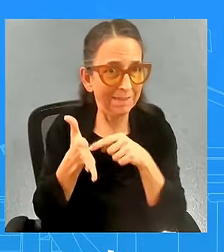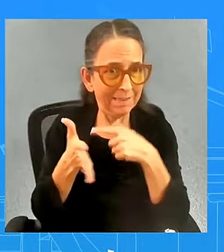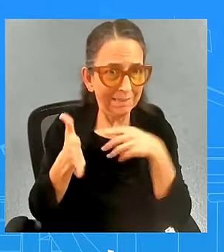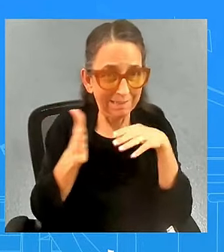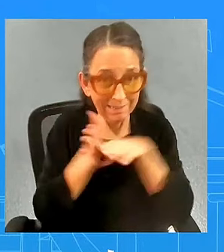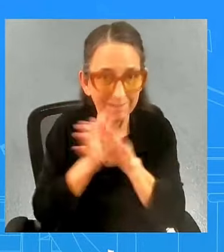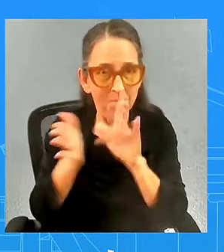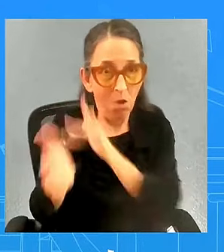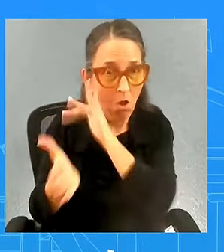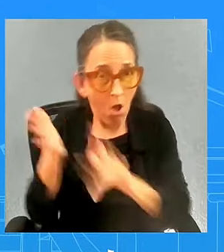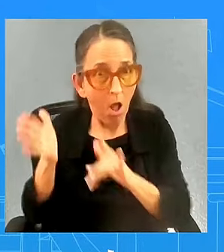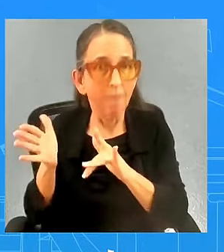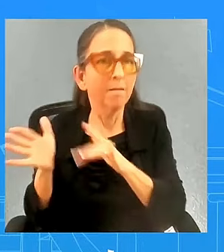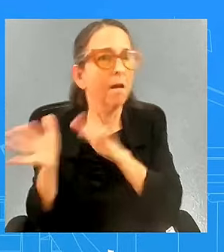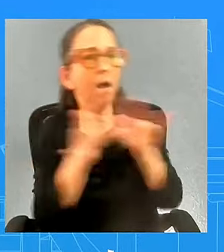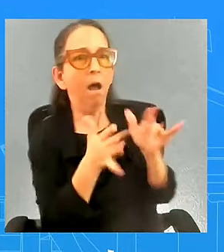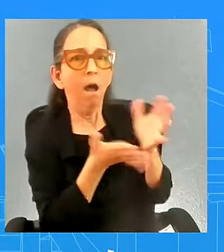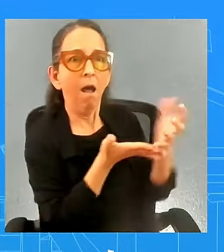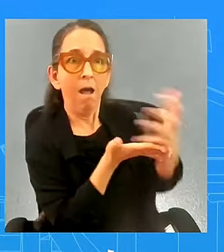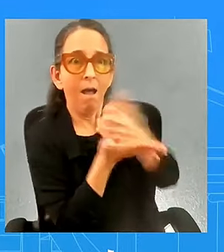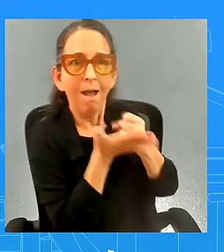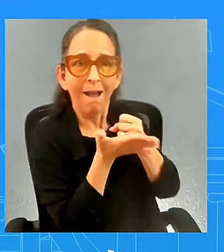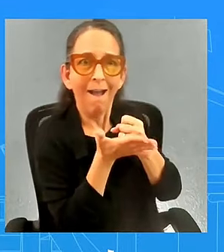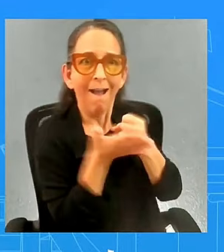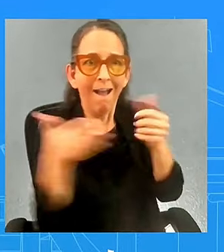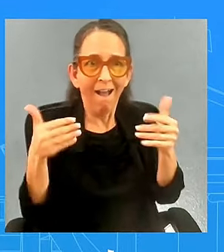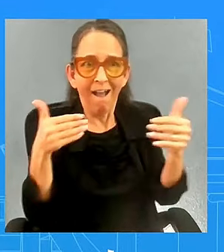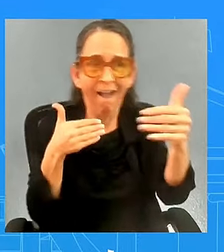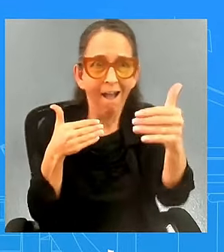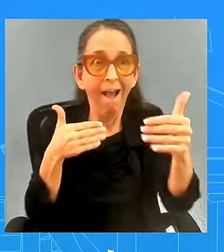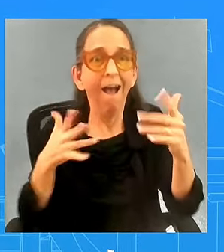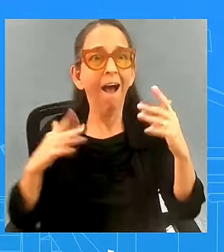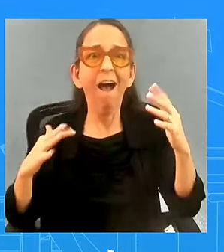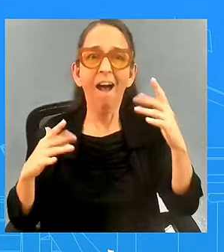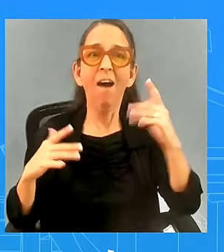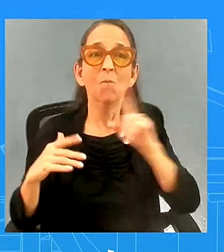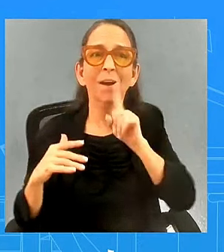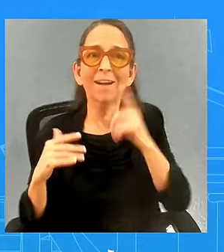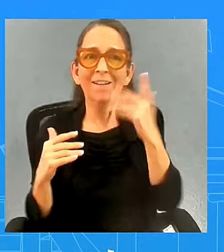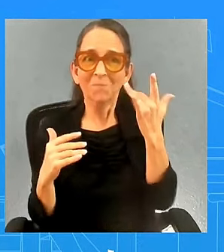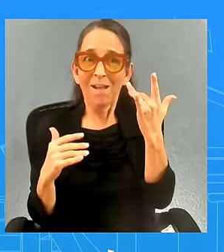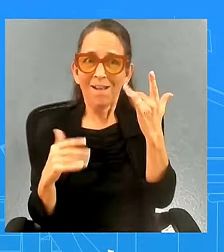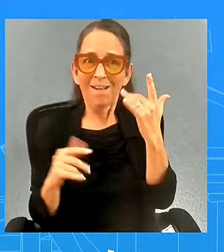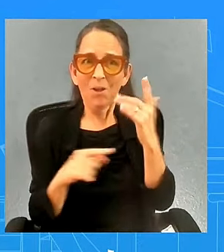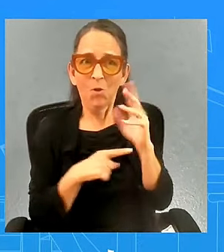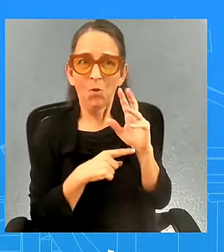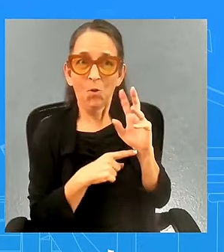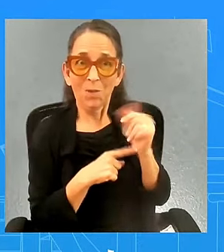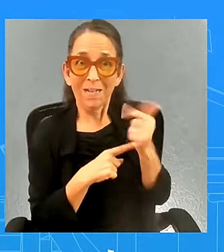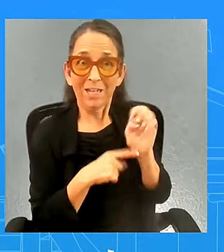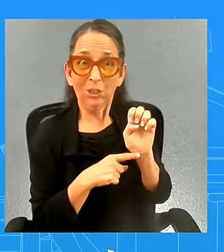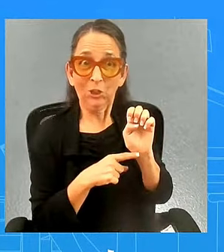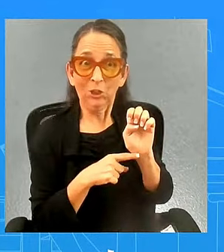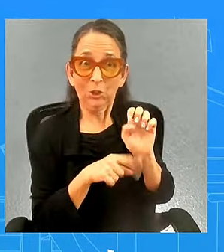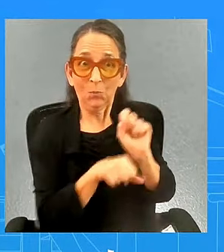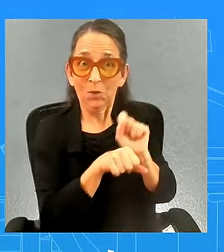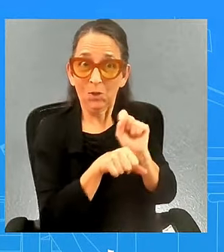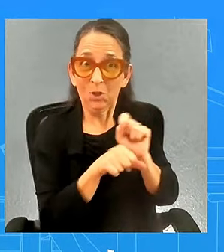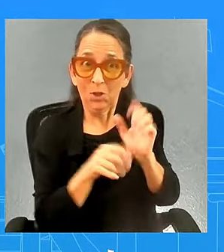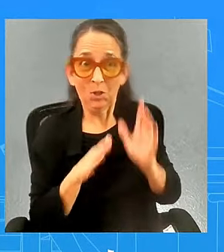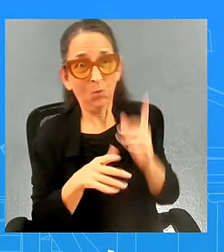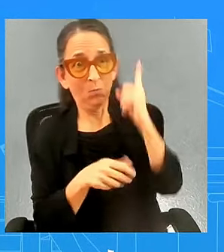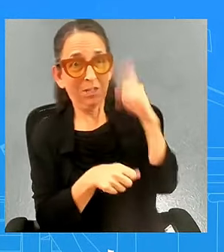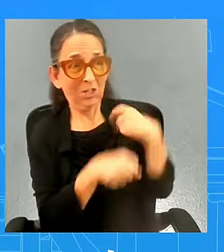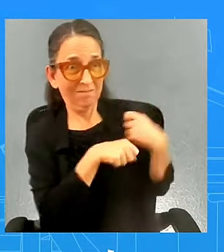cite the fact that wages are up for uh workers like over the past year i think the increase well we'll know we'll know more on